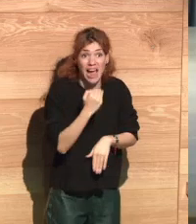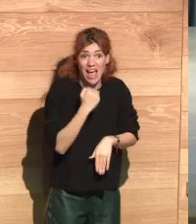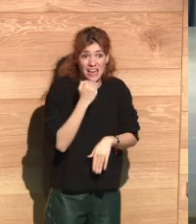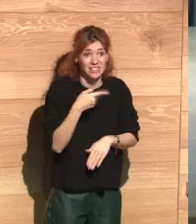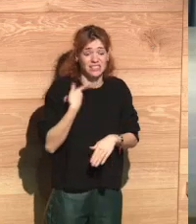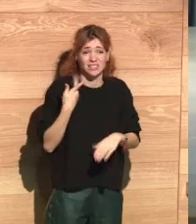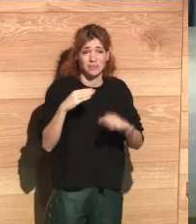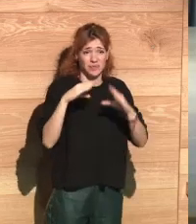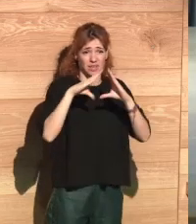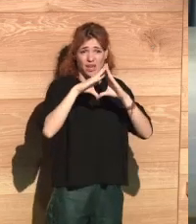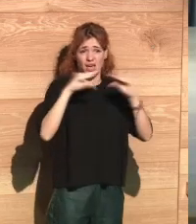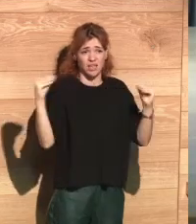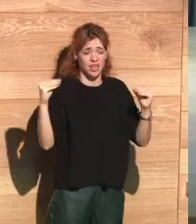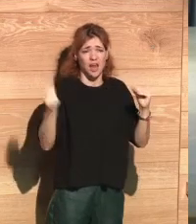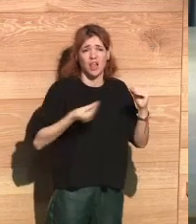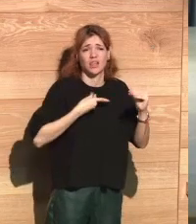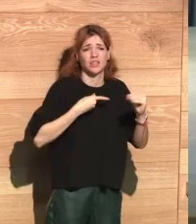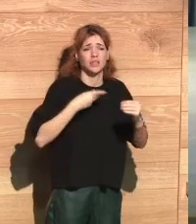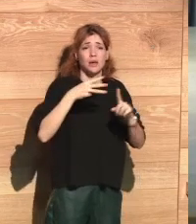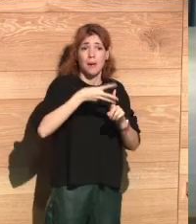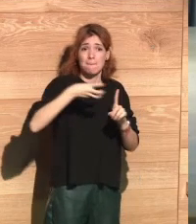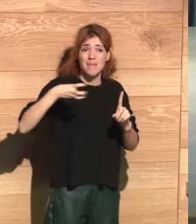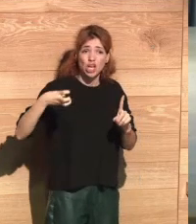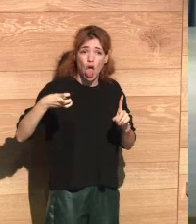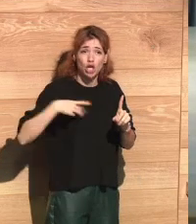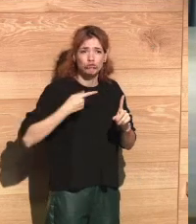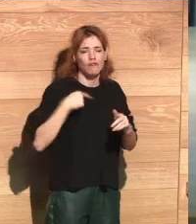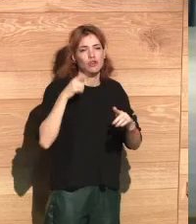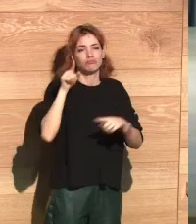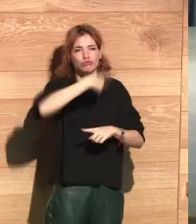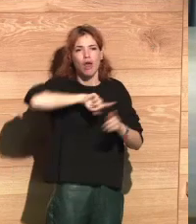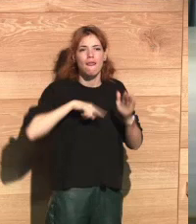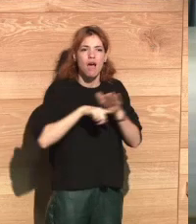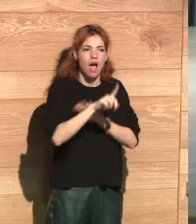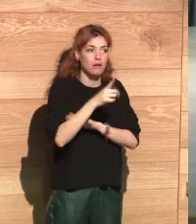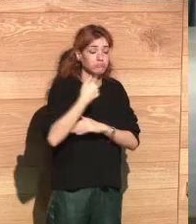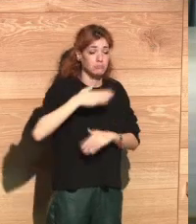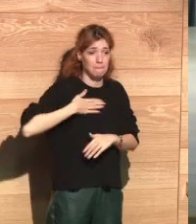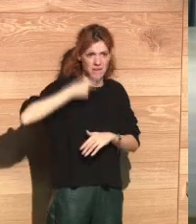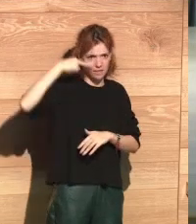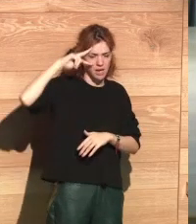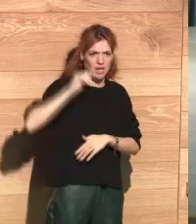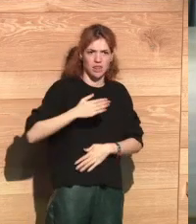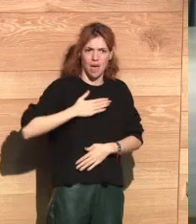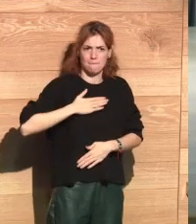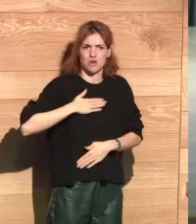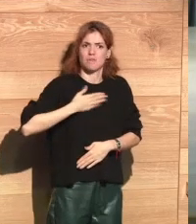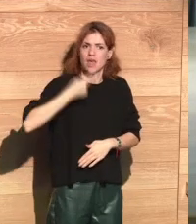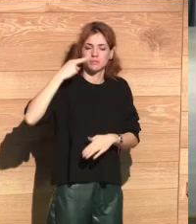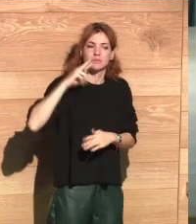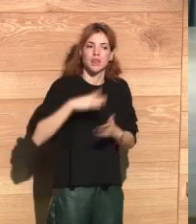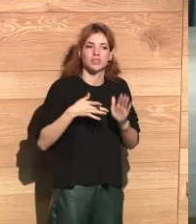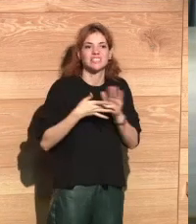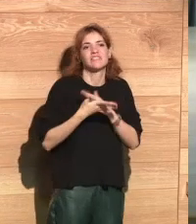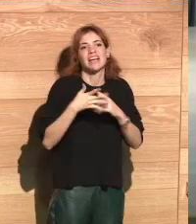experts from universities, universities have been developed. And I can add my